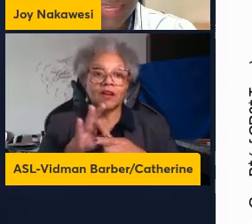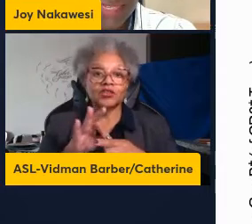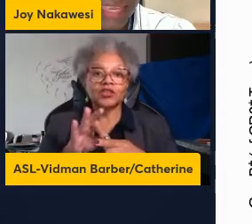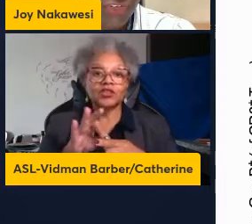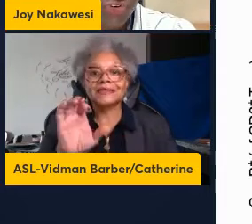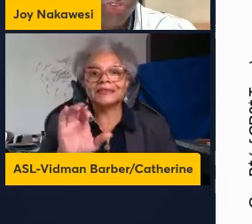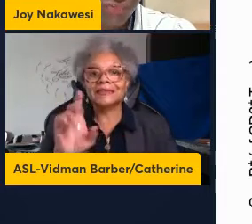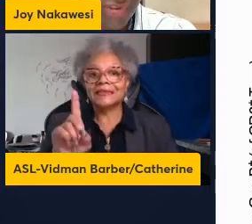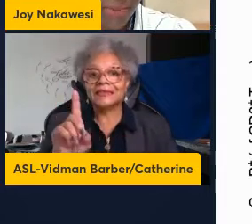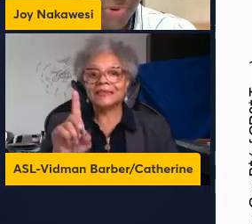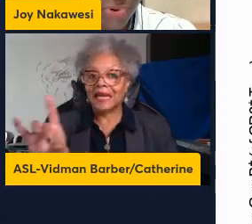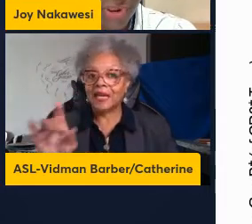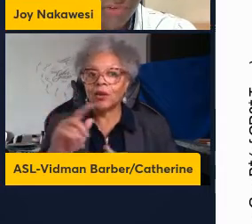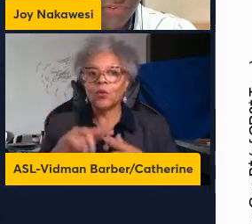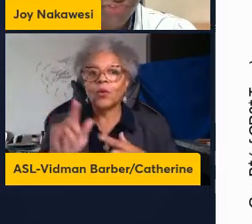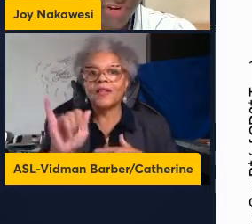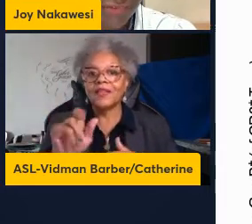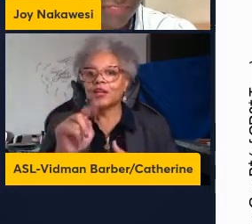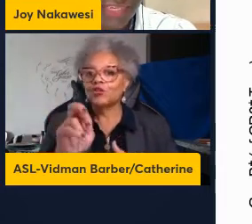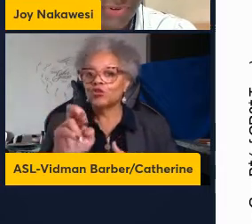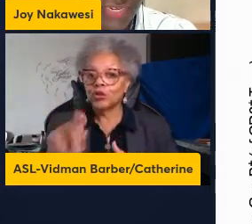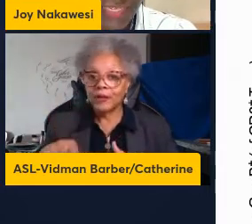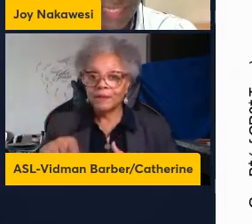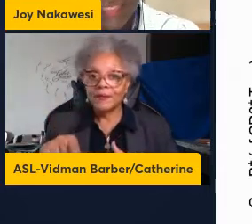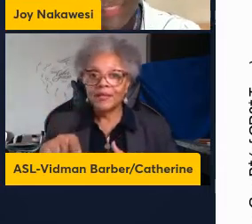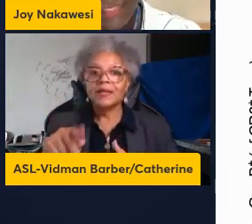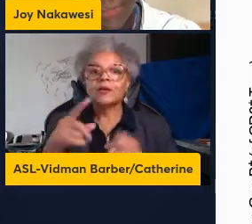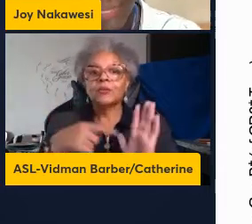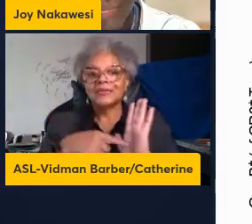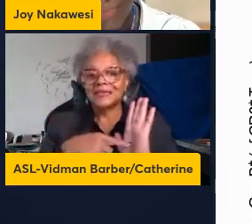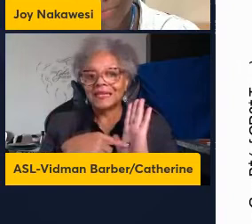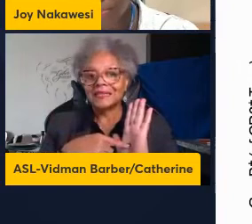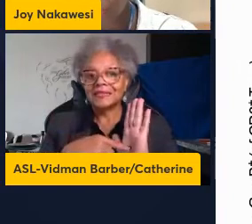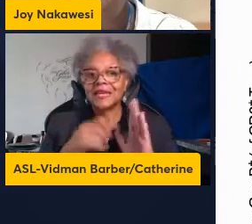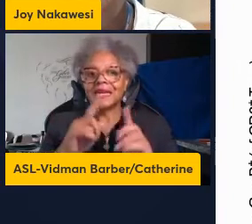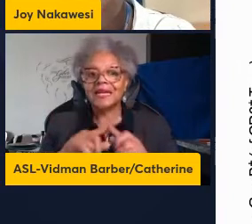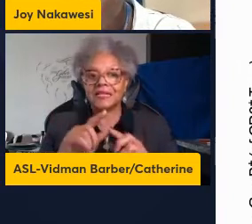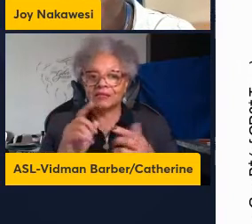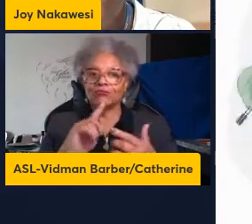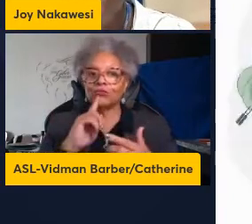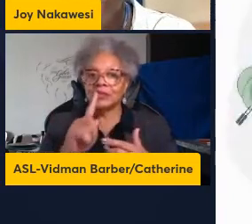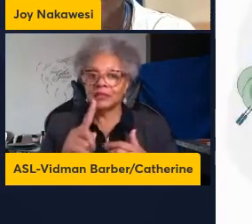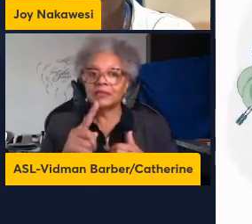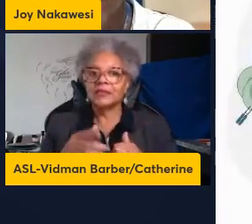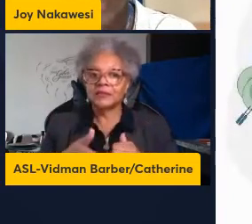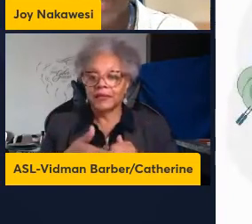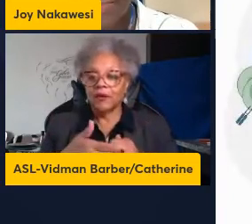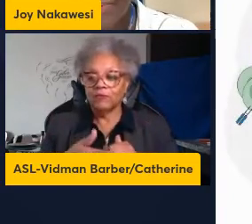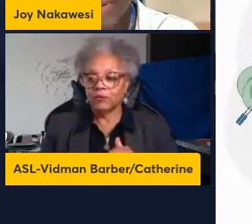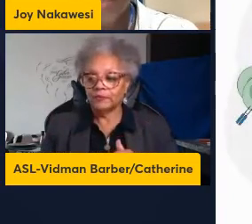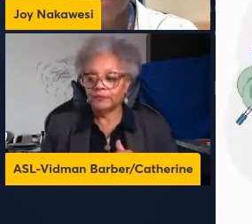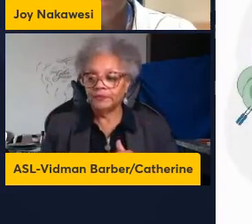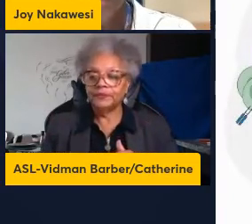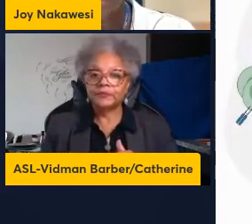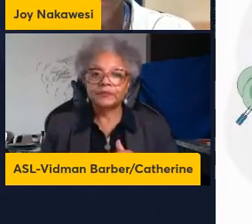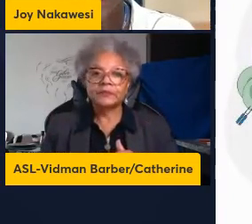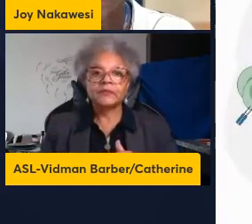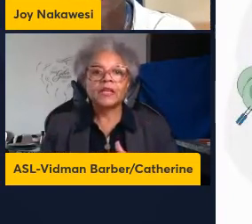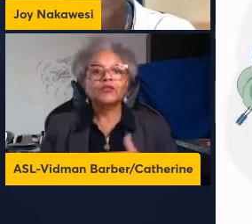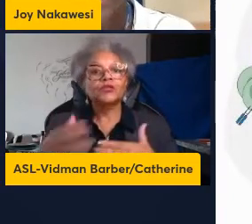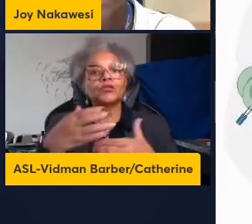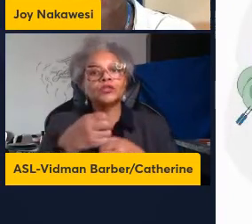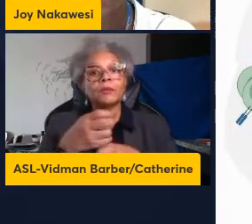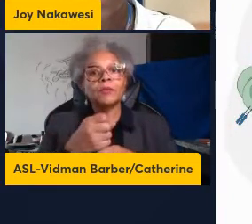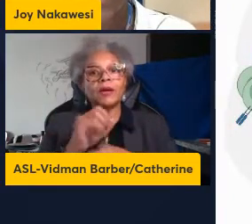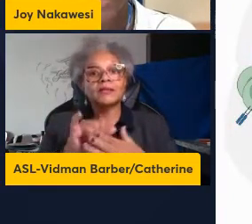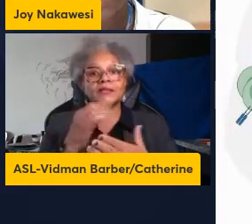MYD88 or TREF signaling is dispensable so to quickly summarize of this part